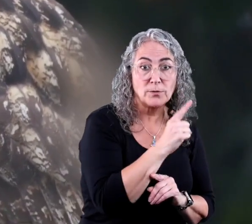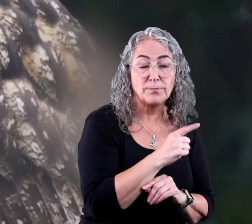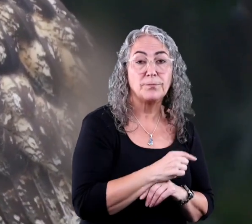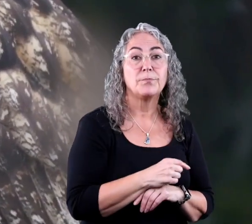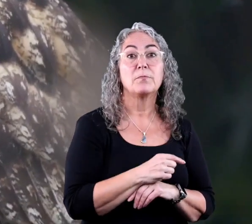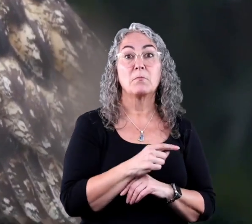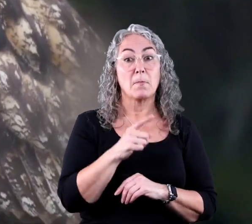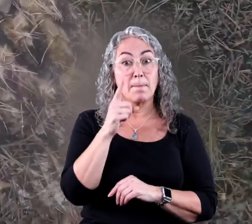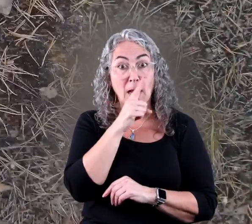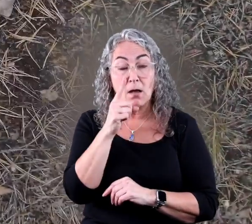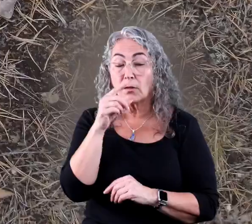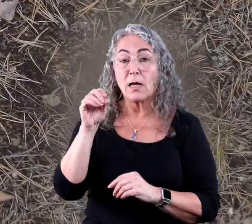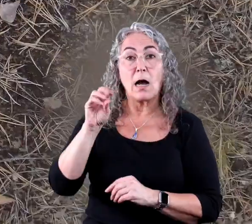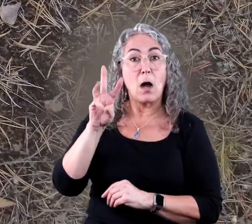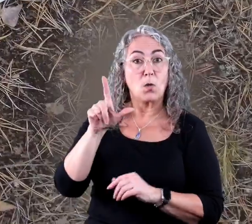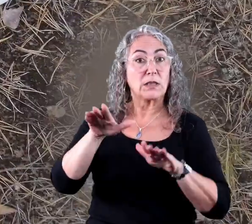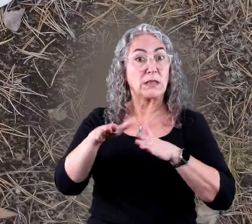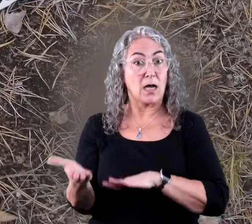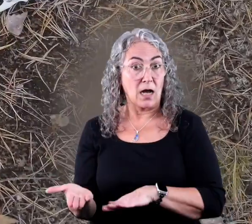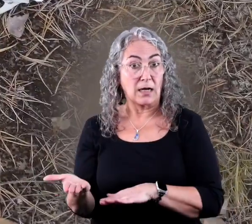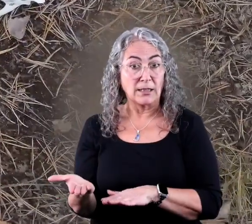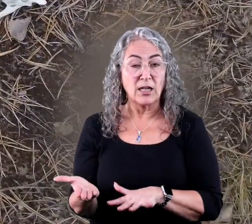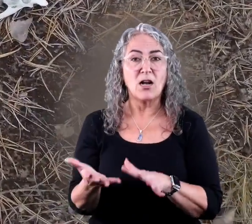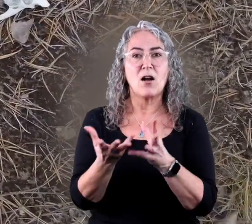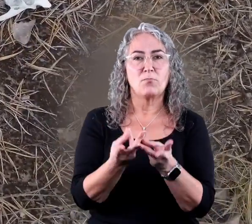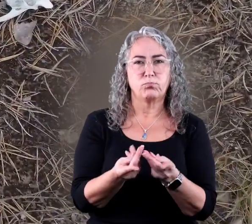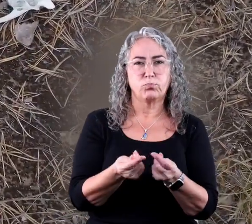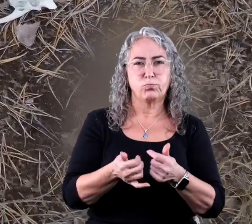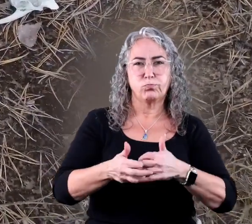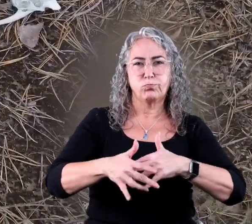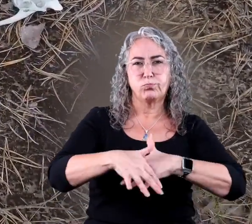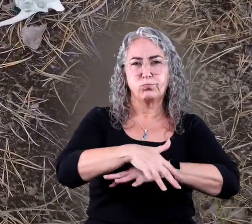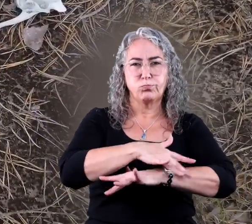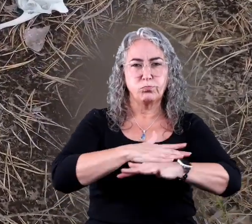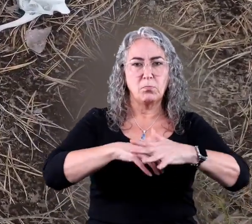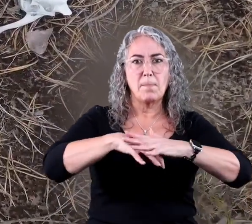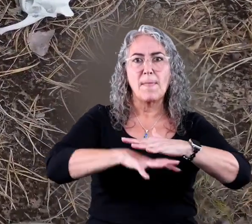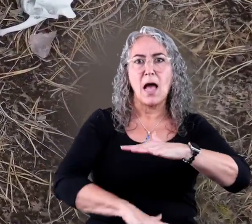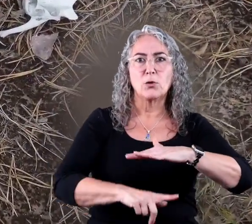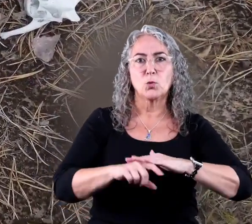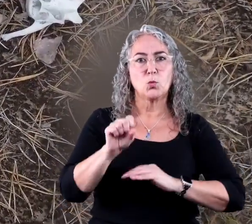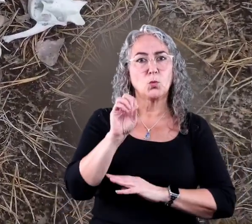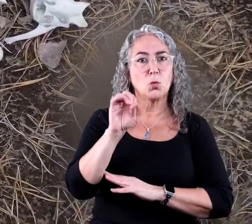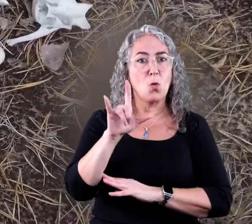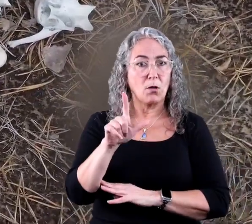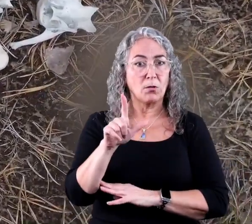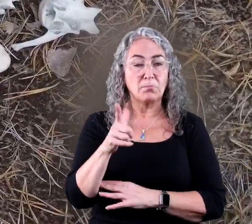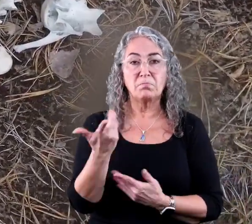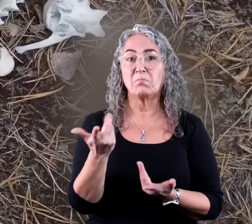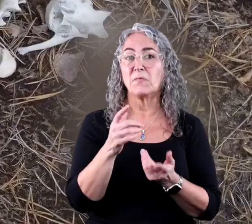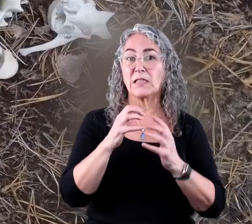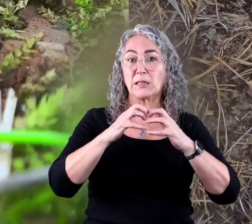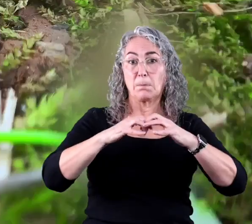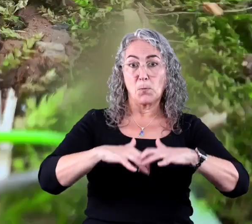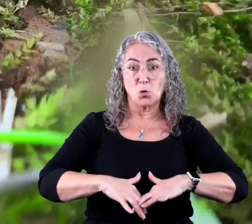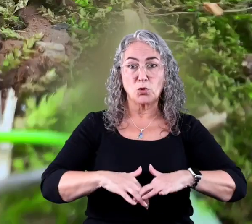it eats them. Once the owl dies, its body begins to decompose or go back into the soil.